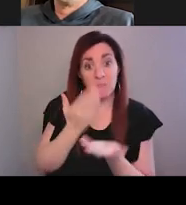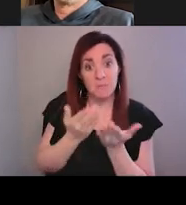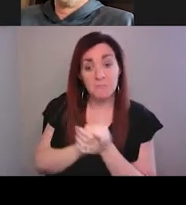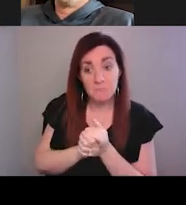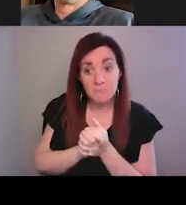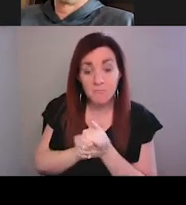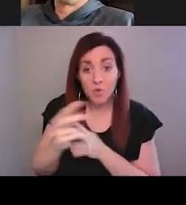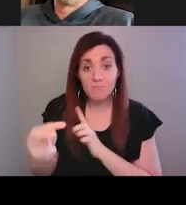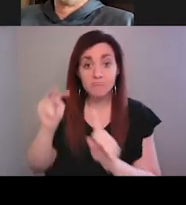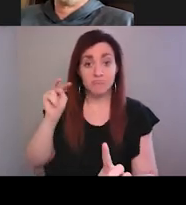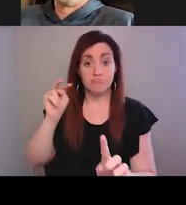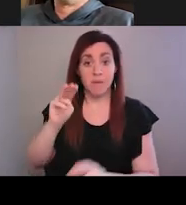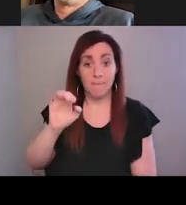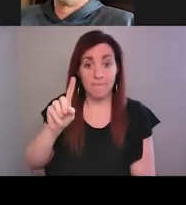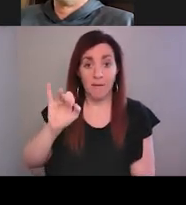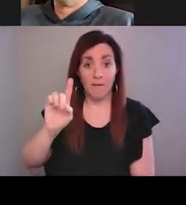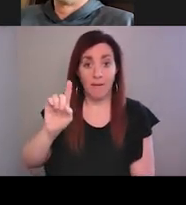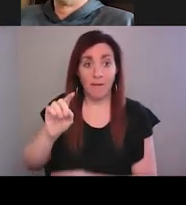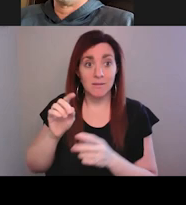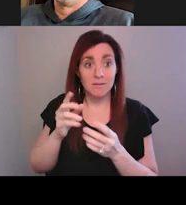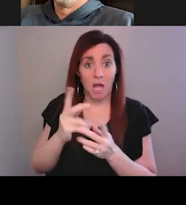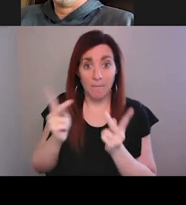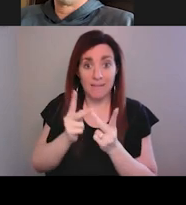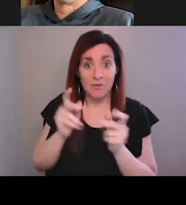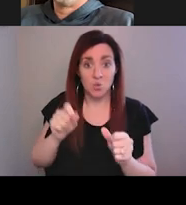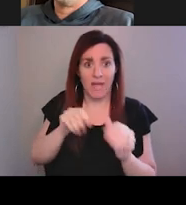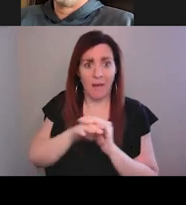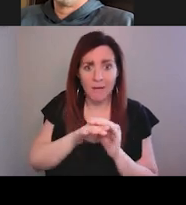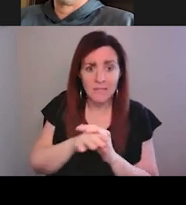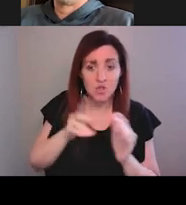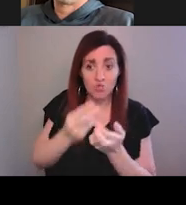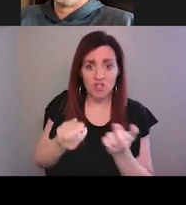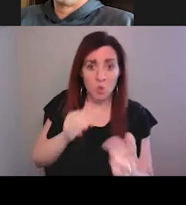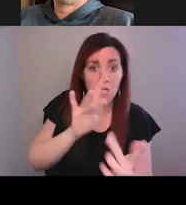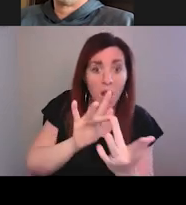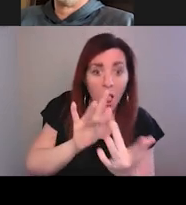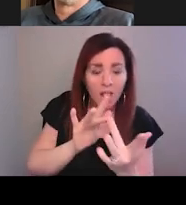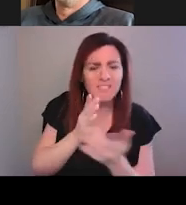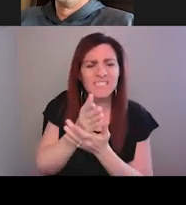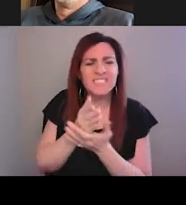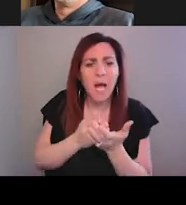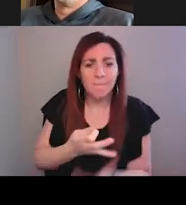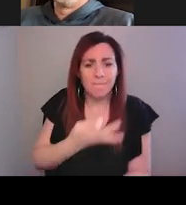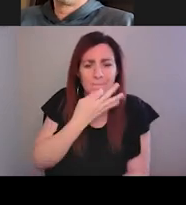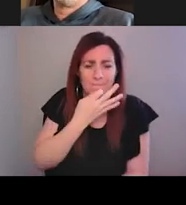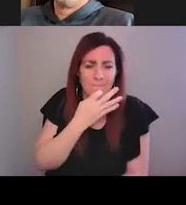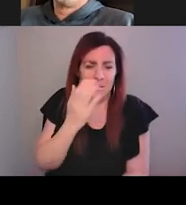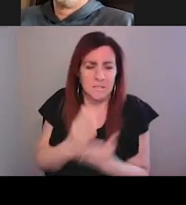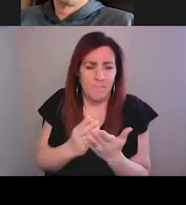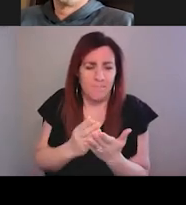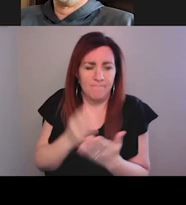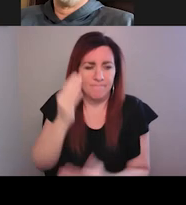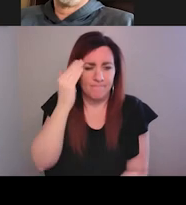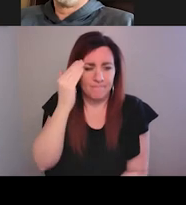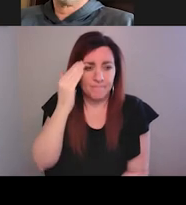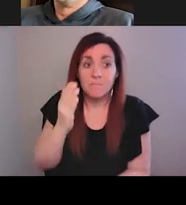view Medicaid as a source of being able to go to in terms of having some area of subject matter expertise? And then the last area that we